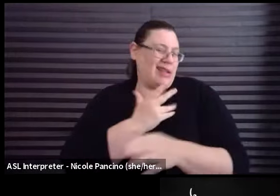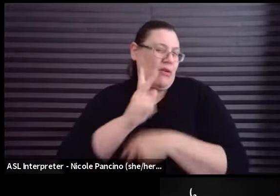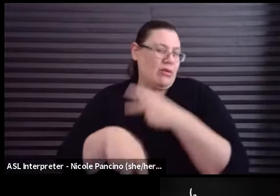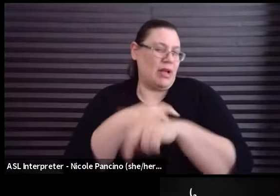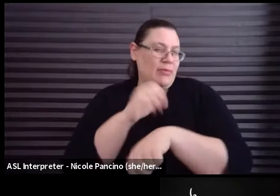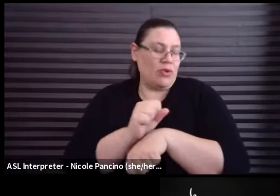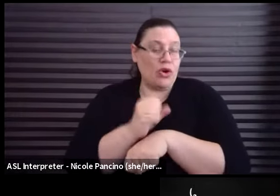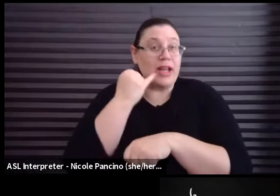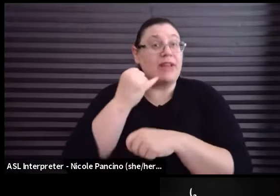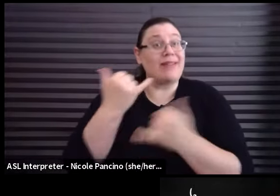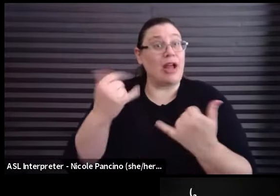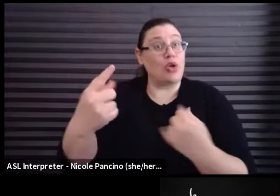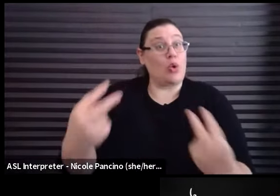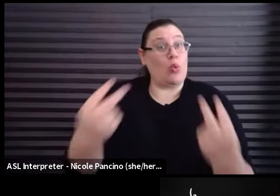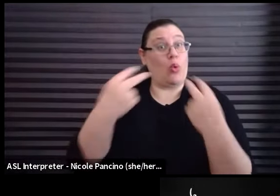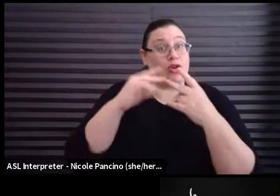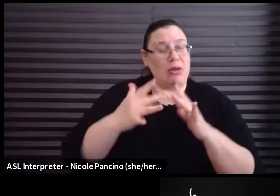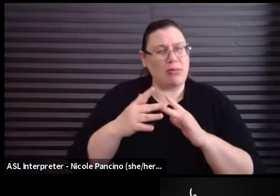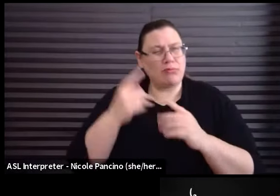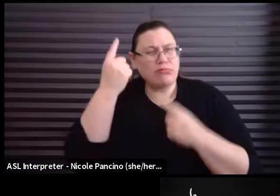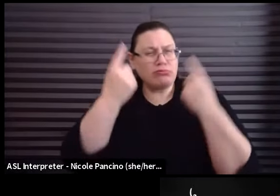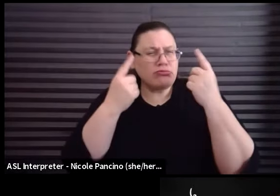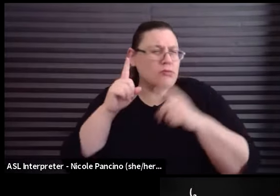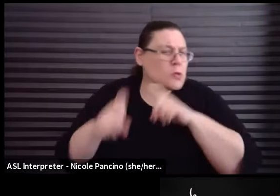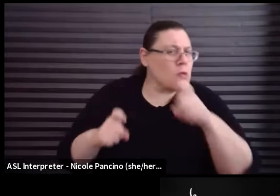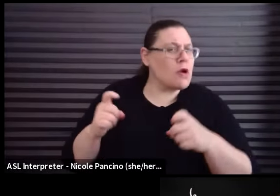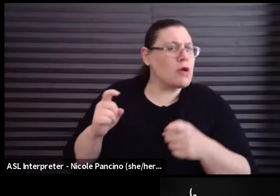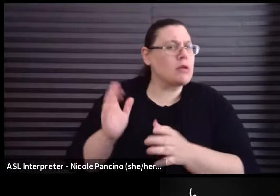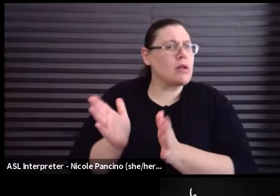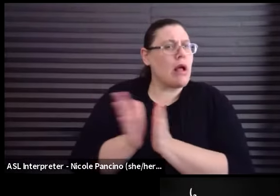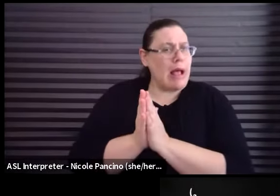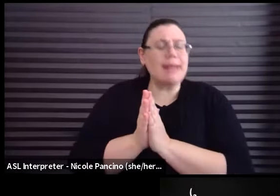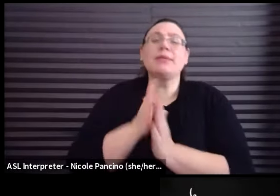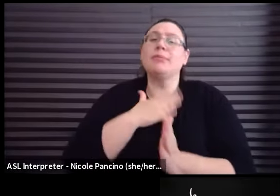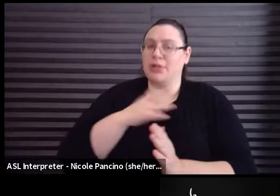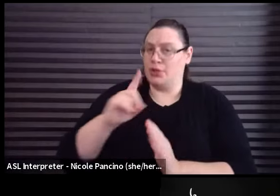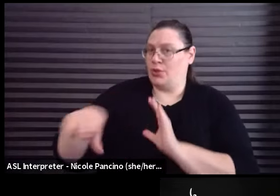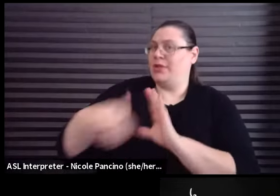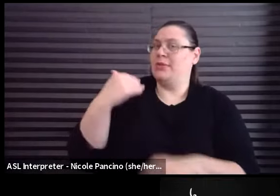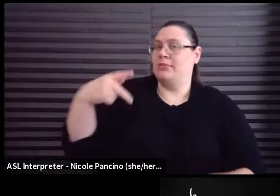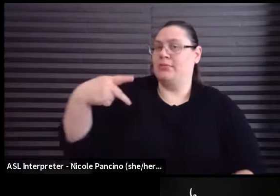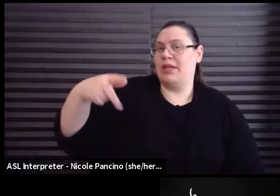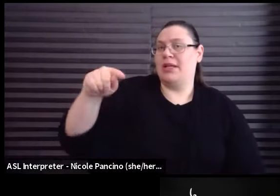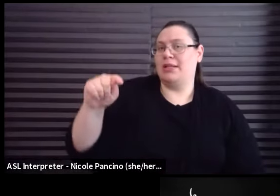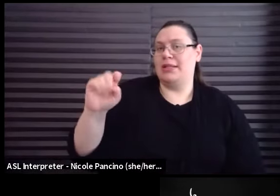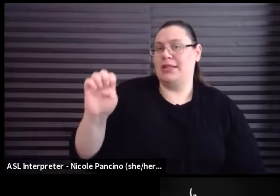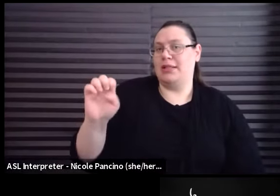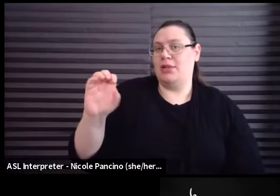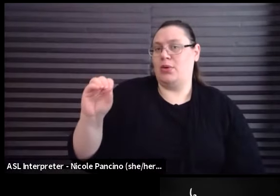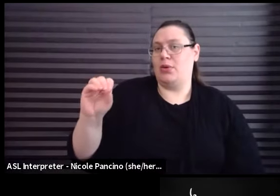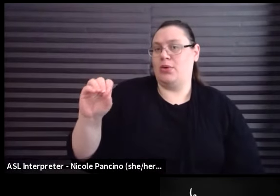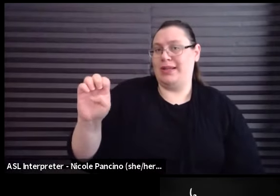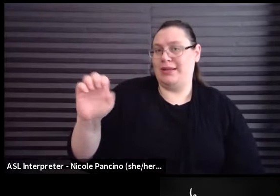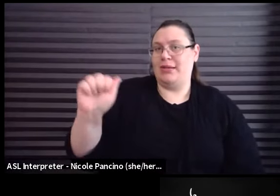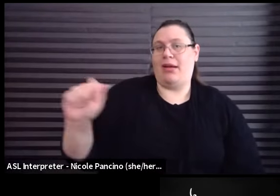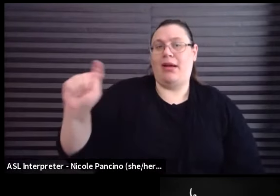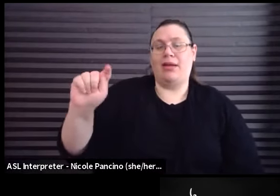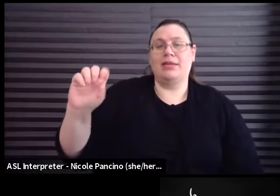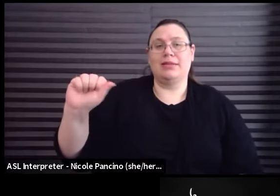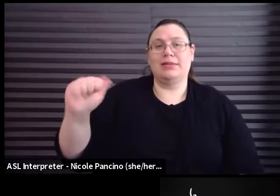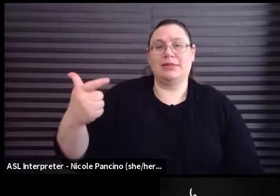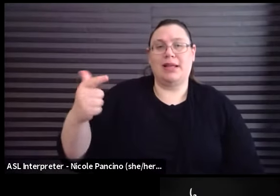watching online and have questions about today's discussion, please email pteoe at sagaftra.org. Again, that is